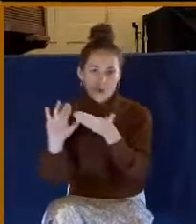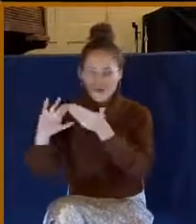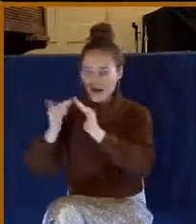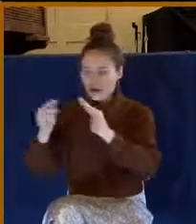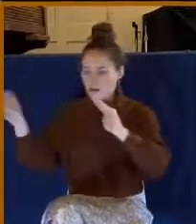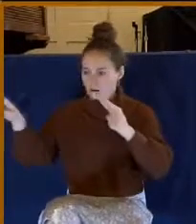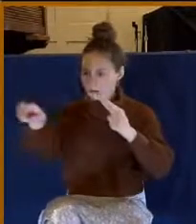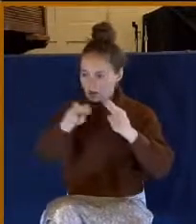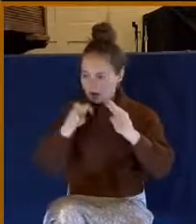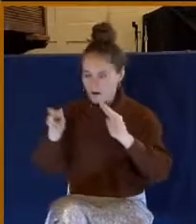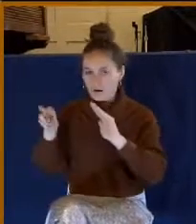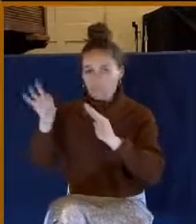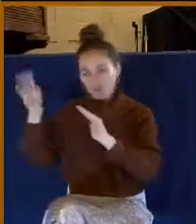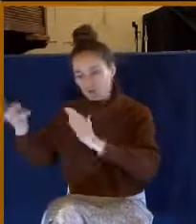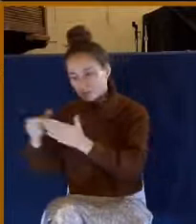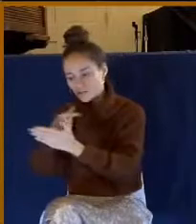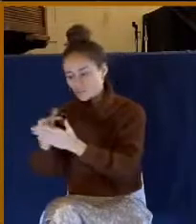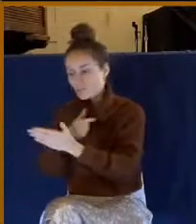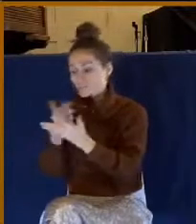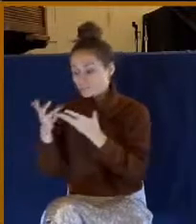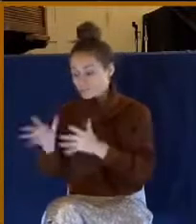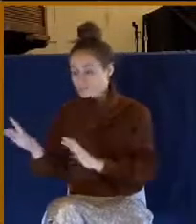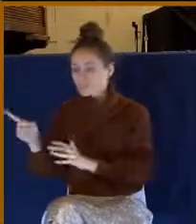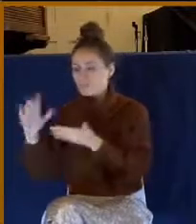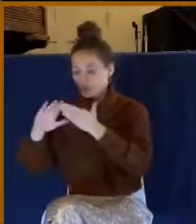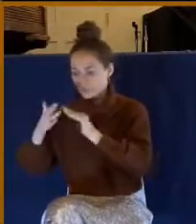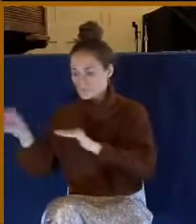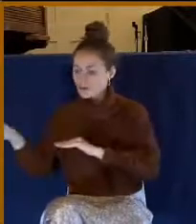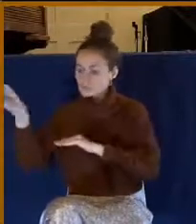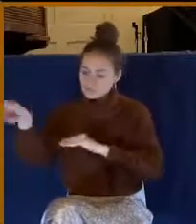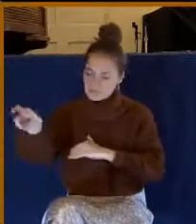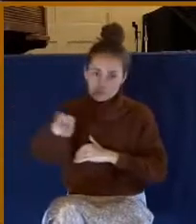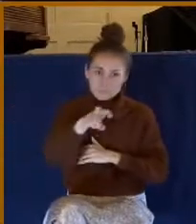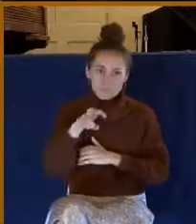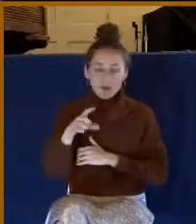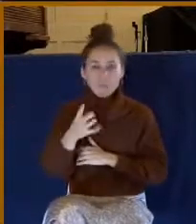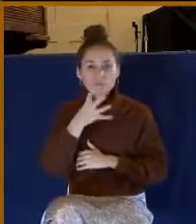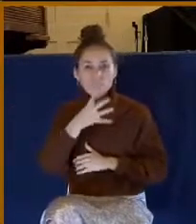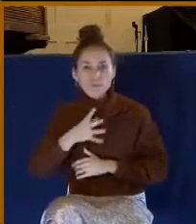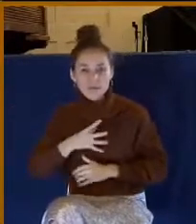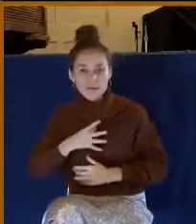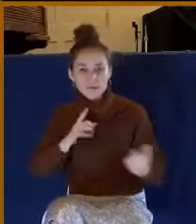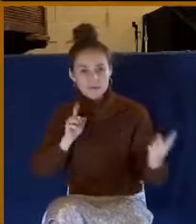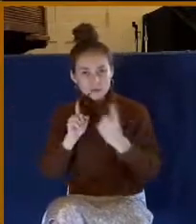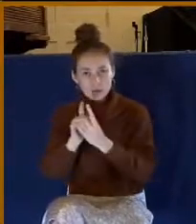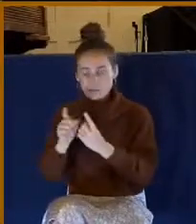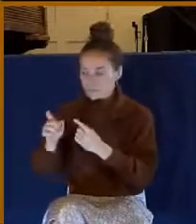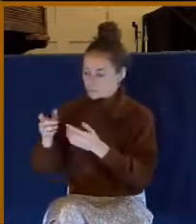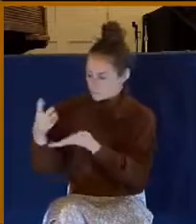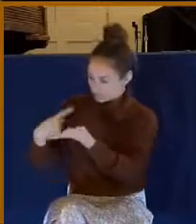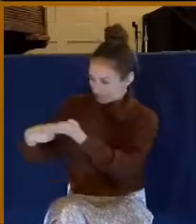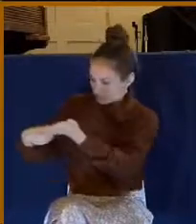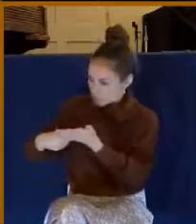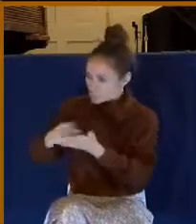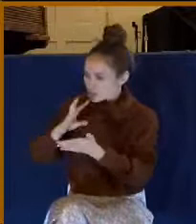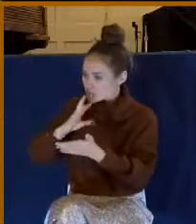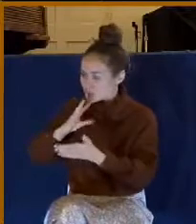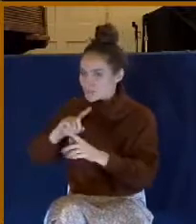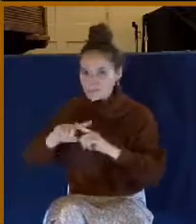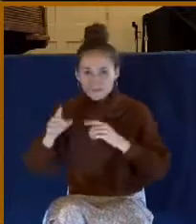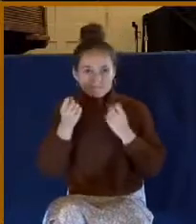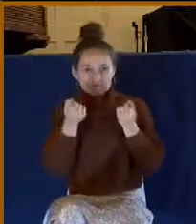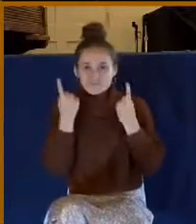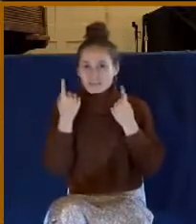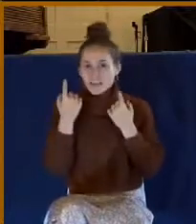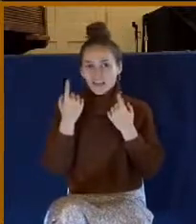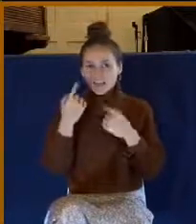leaving one village and going to another, and there was a lady there, and she was speaking to me, but I couldn't understand what she was saying. She was very passionate. And